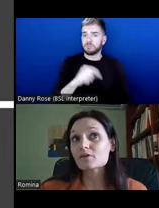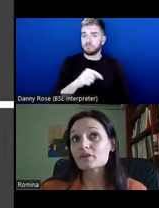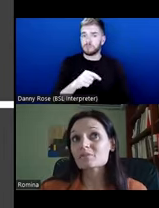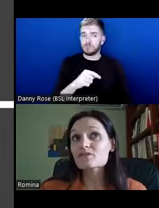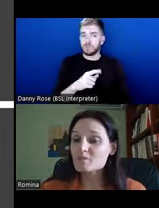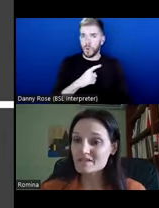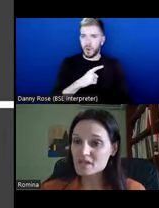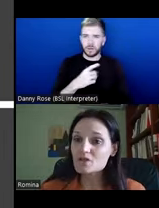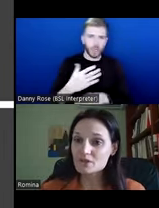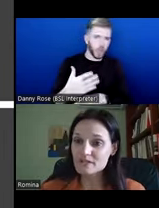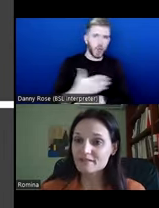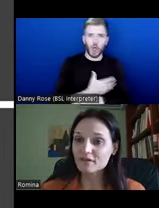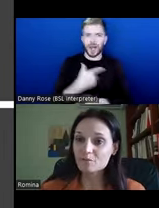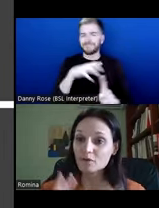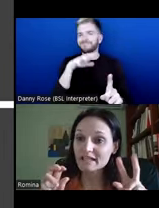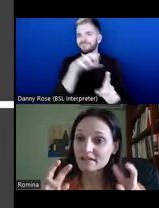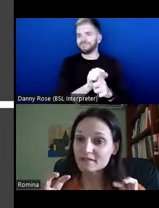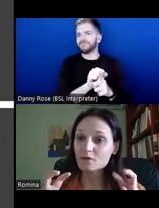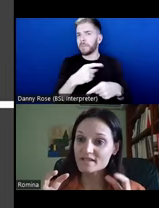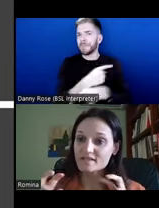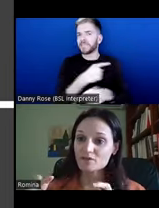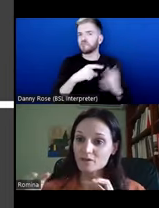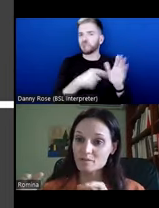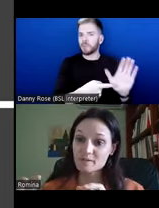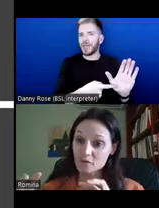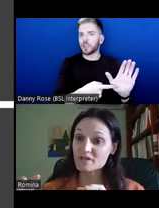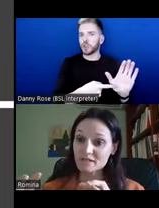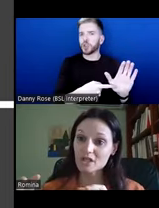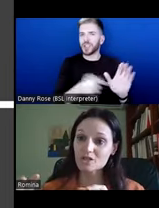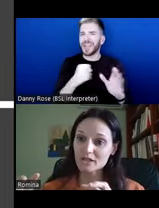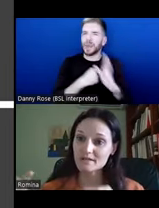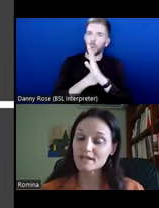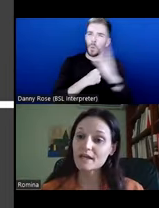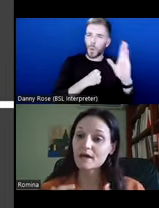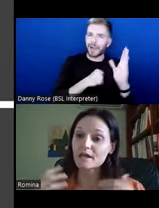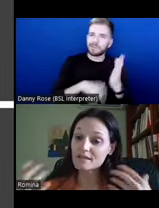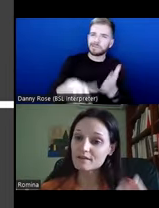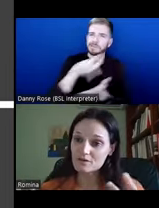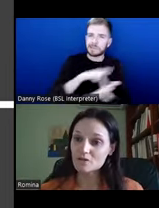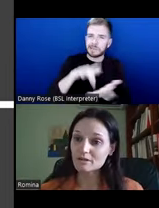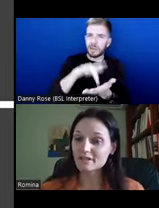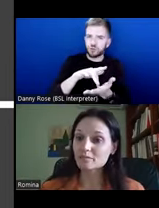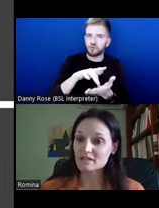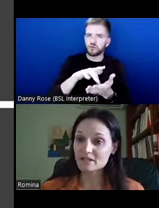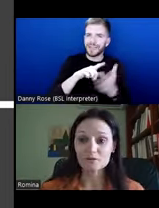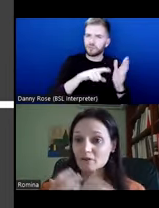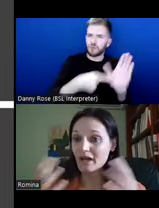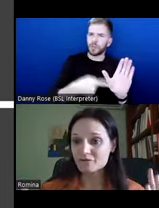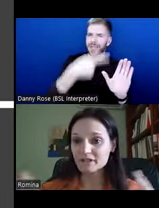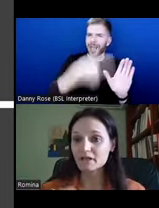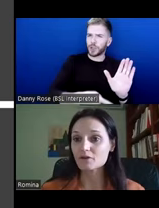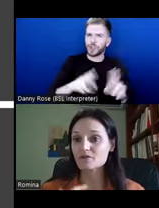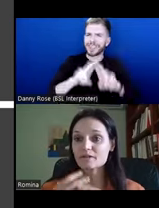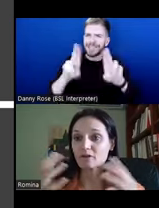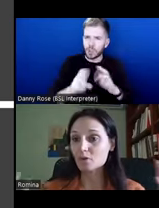career the misrepresentations and the very monolithic West-centric representations in the international development sector about